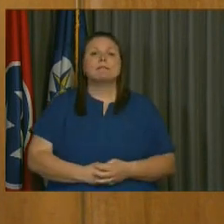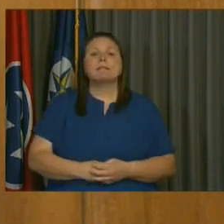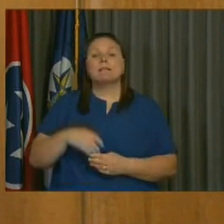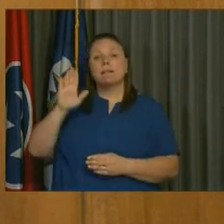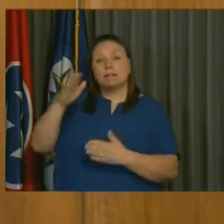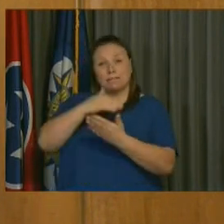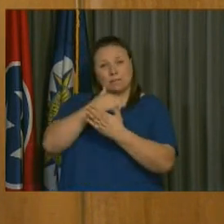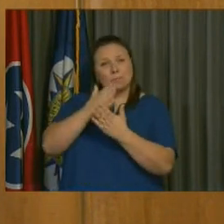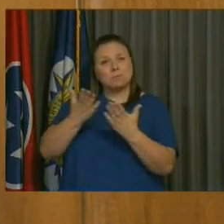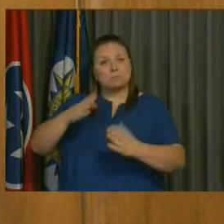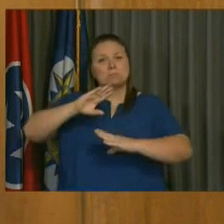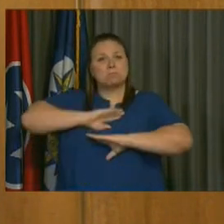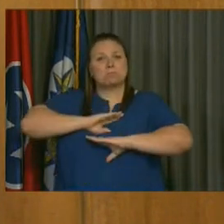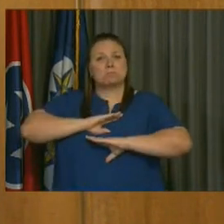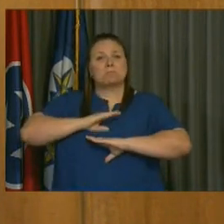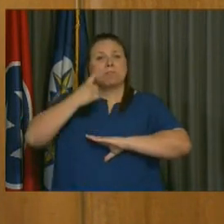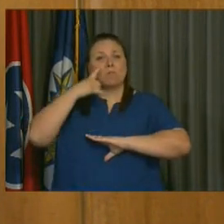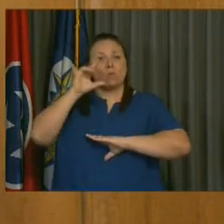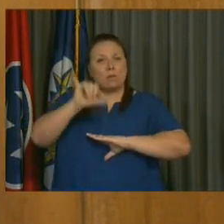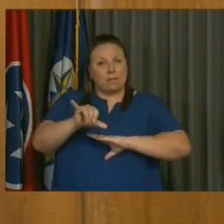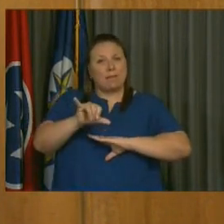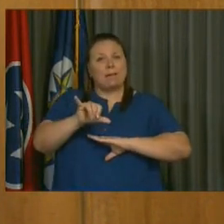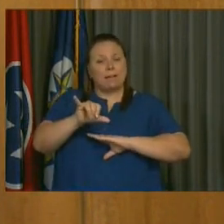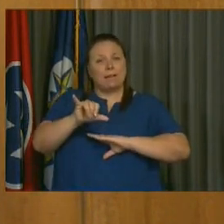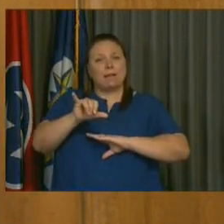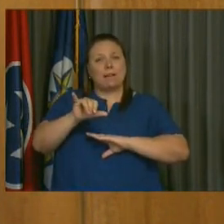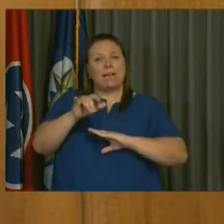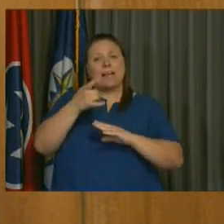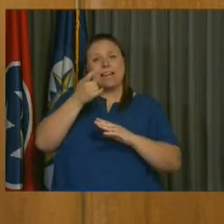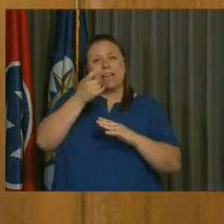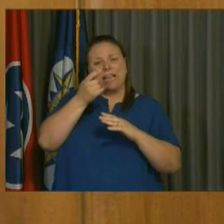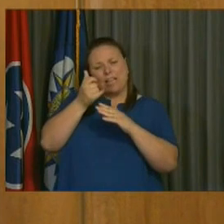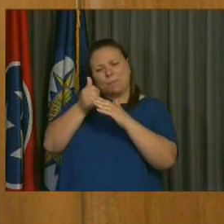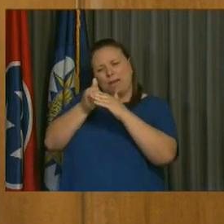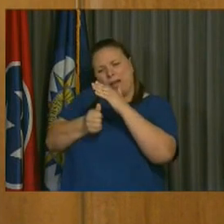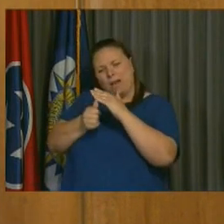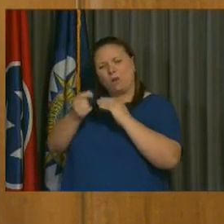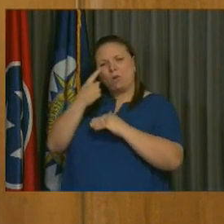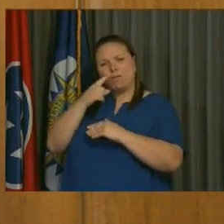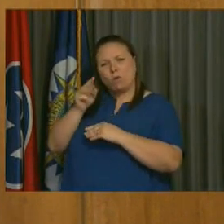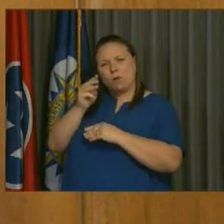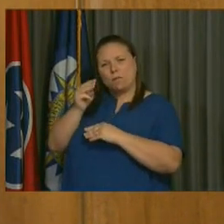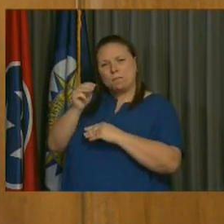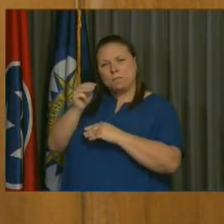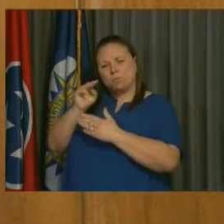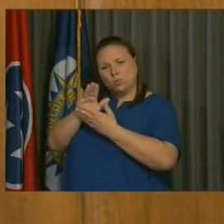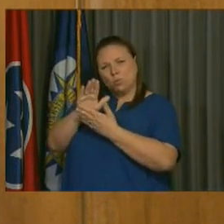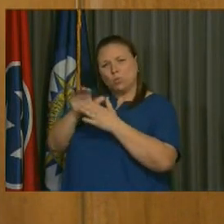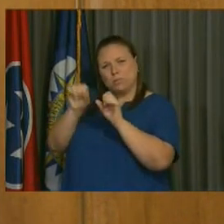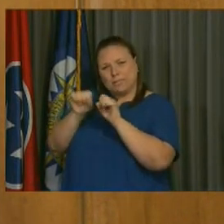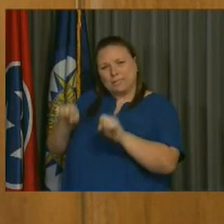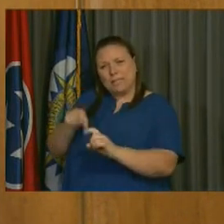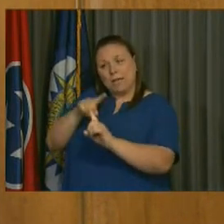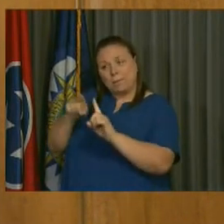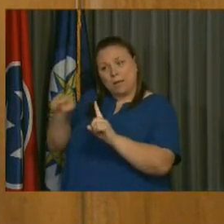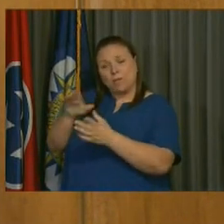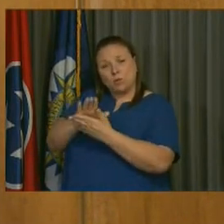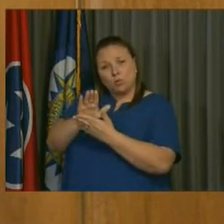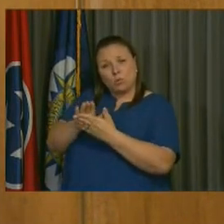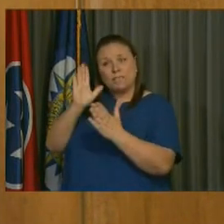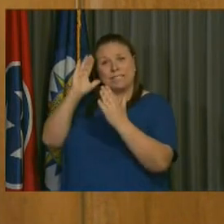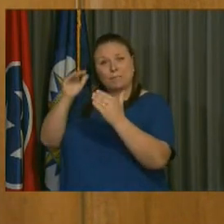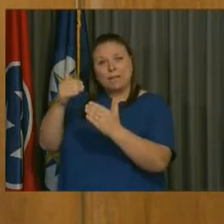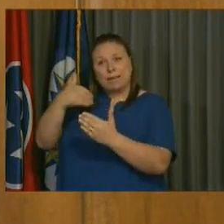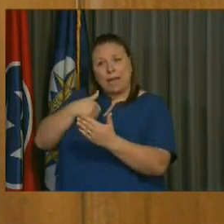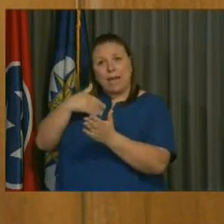reaches that minimum for the general fund, and it's just a little under for the Metro schools. However, the Metro schools is expecting to